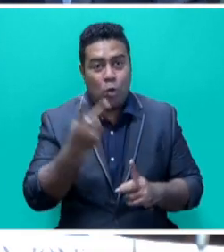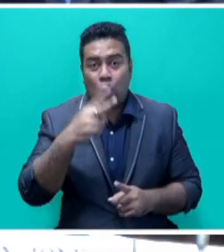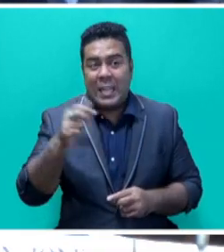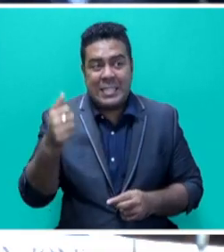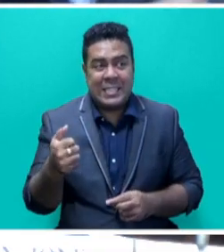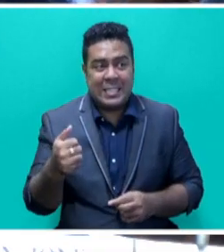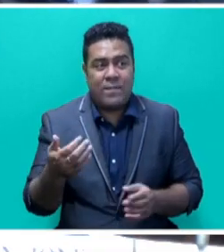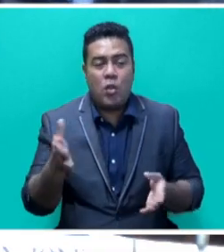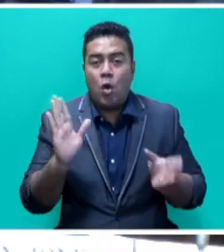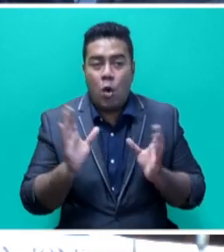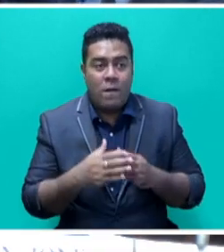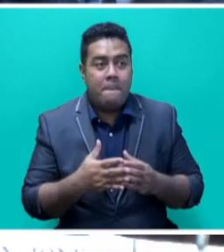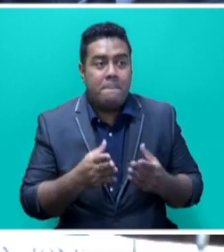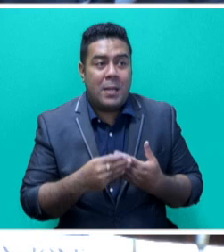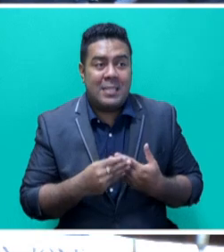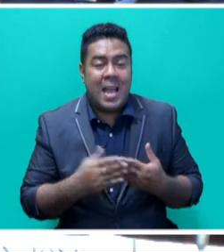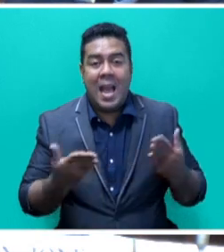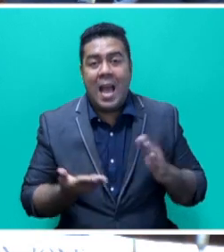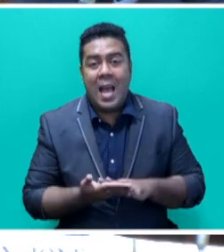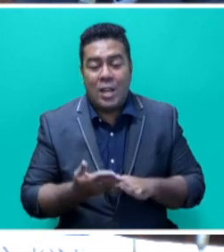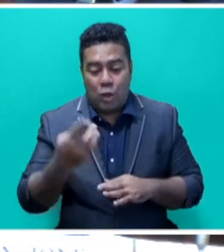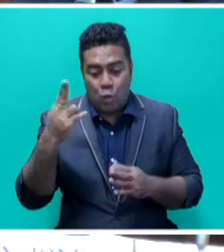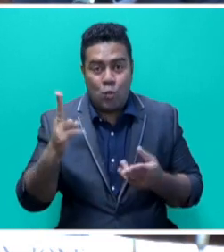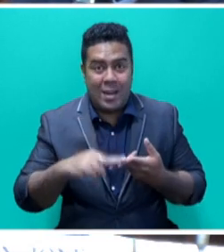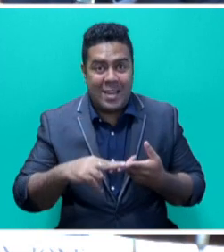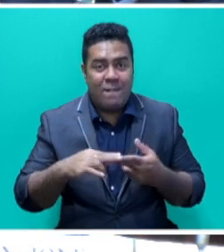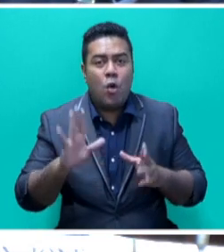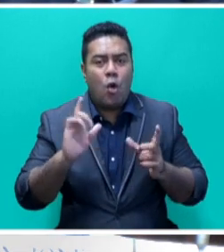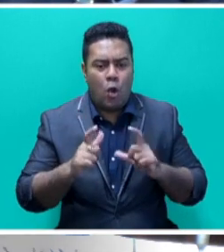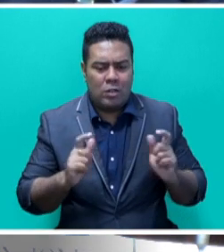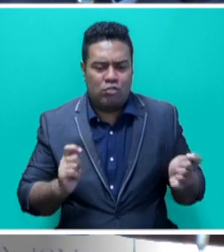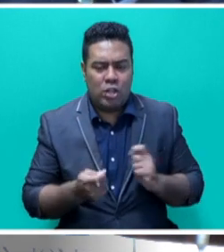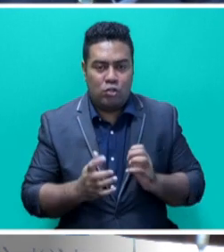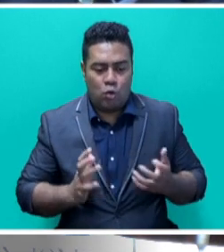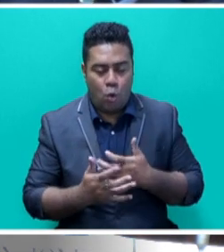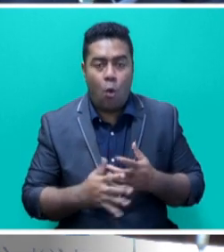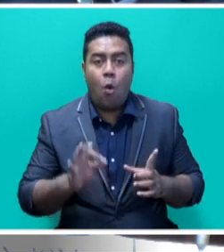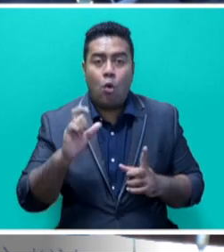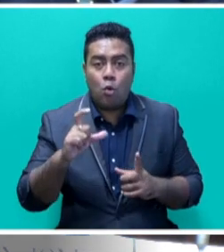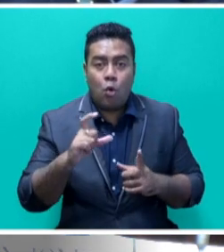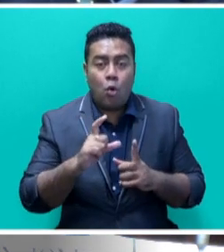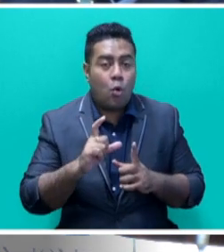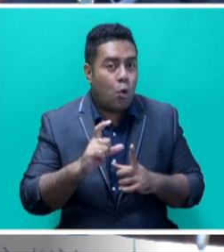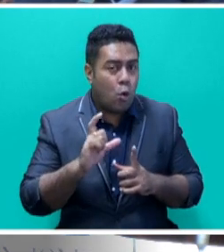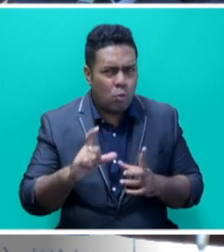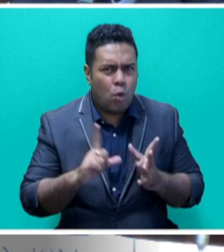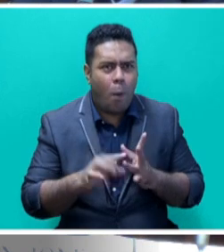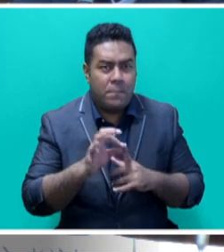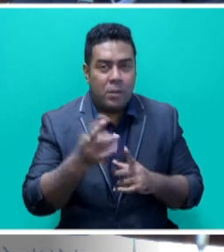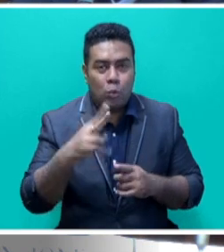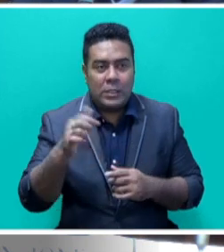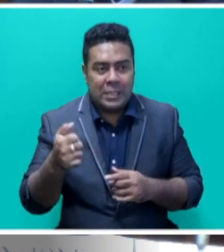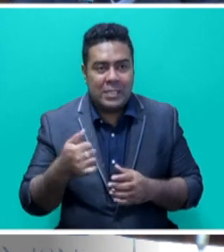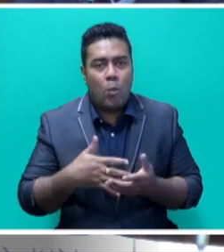the Conference of Parties under the United Nations Framework Convention on Climate Change, or COP26 in short. COP26 will be held in Glasgow,